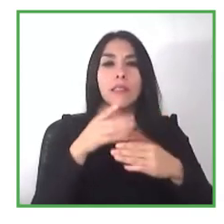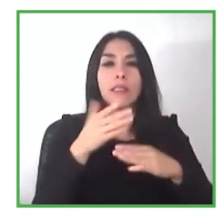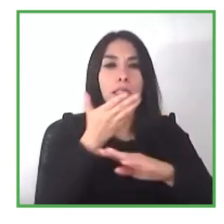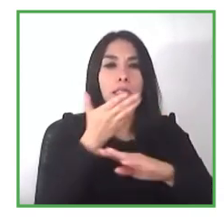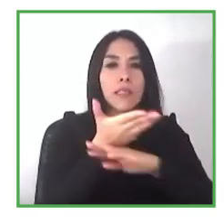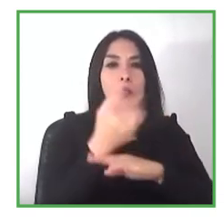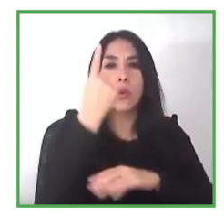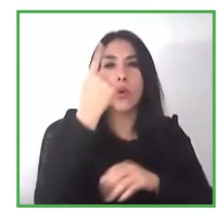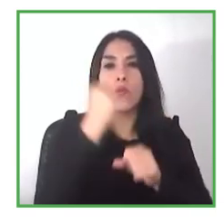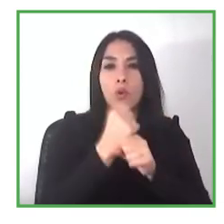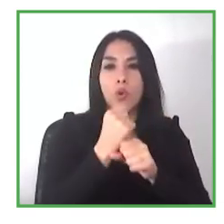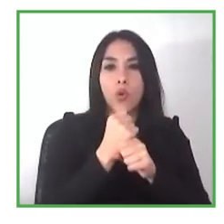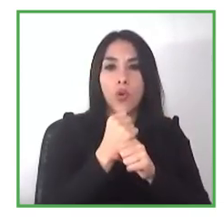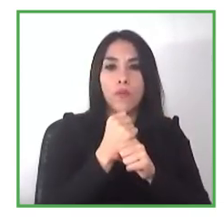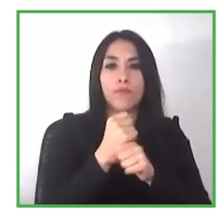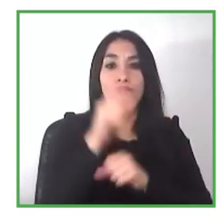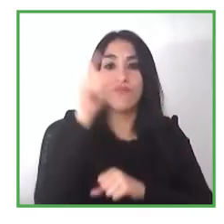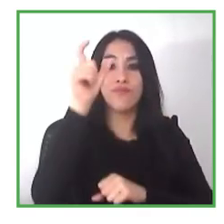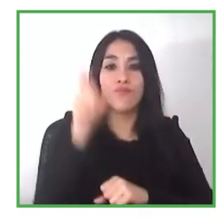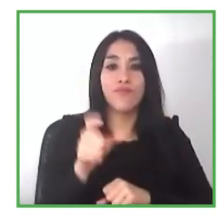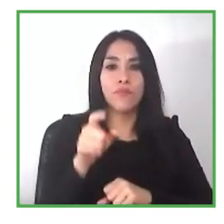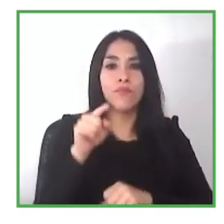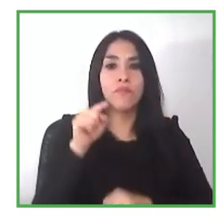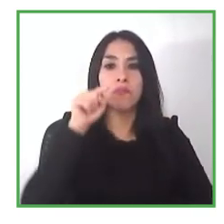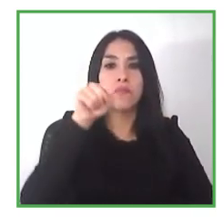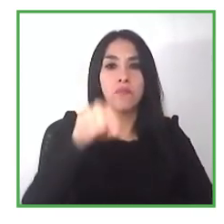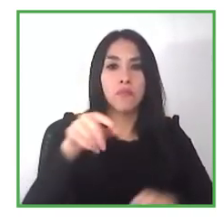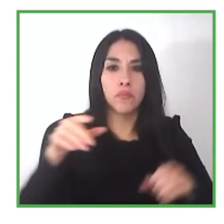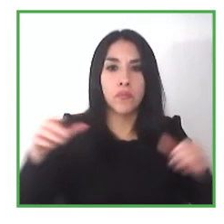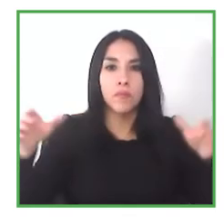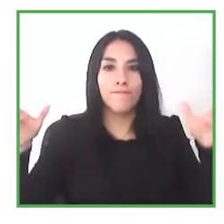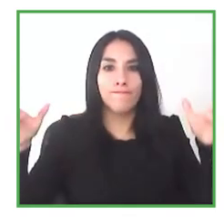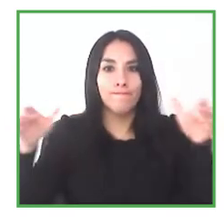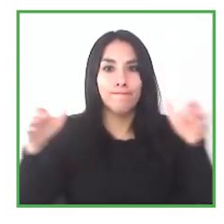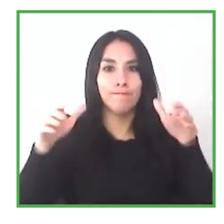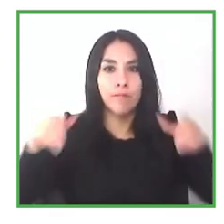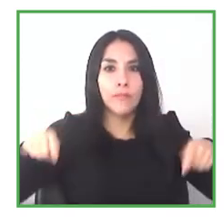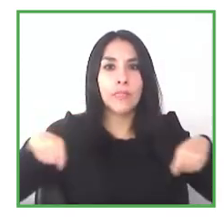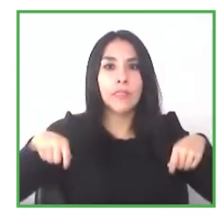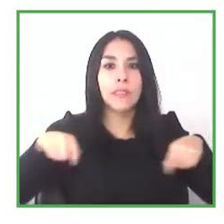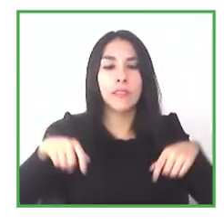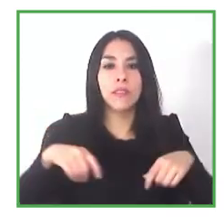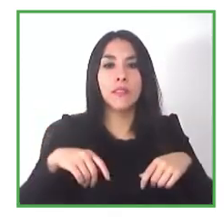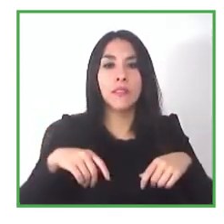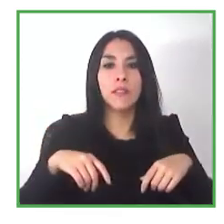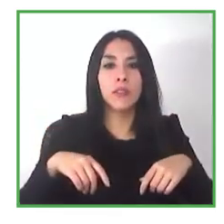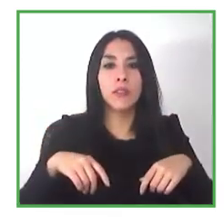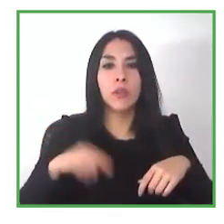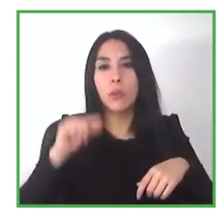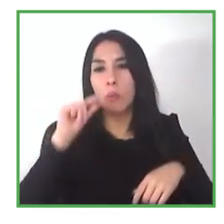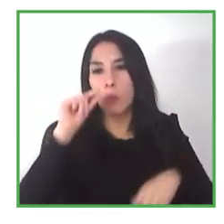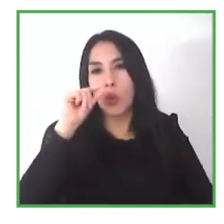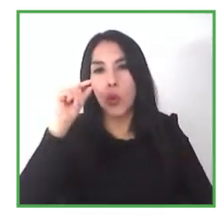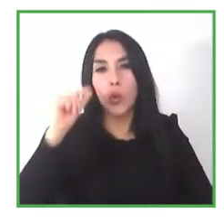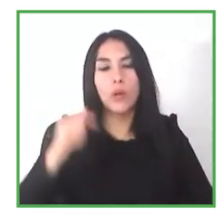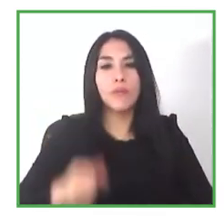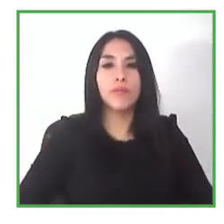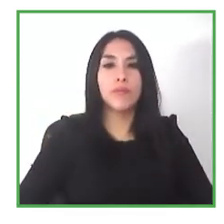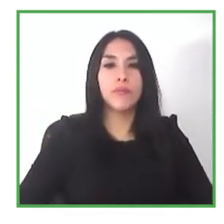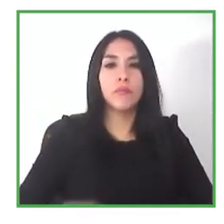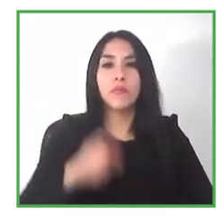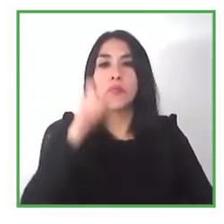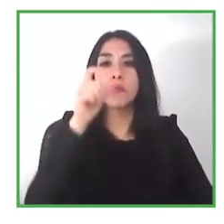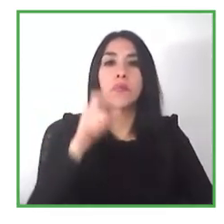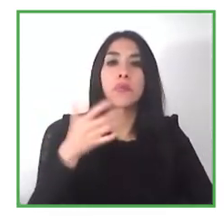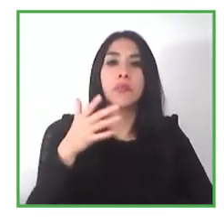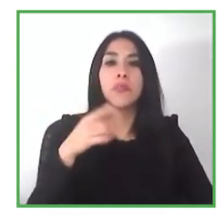going in and meeting companies is that we're constantly challenging attitudes and perceptions and i suppose the fears